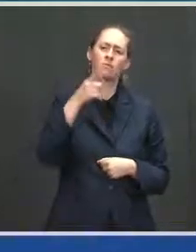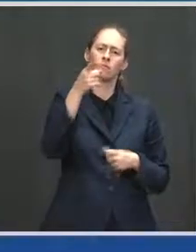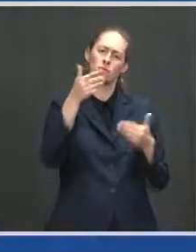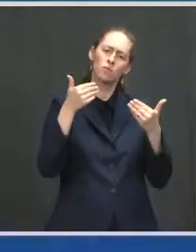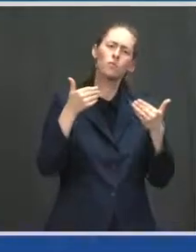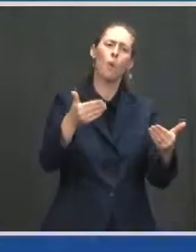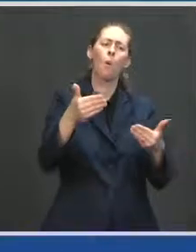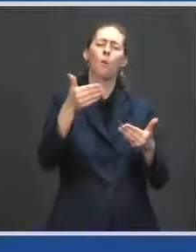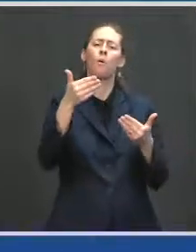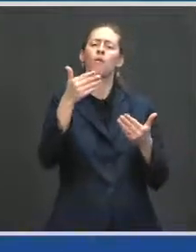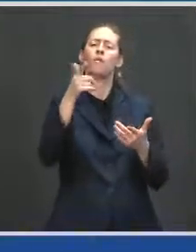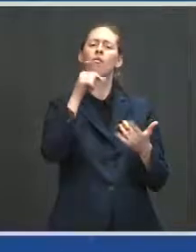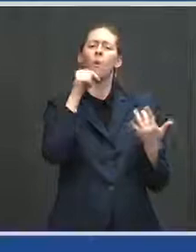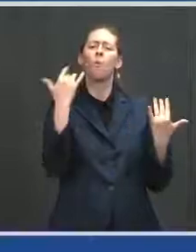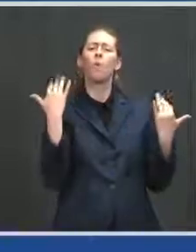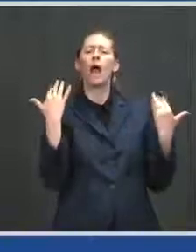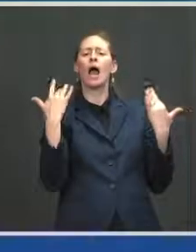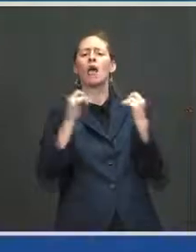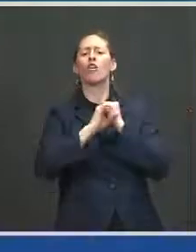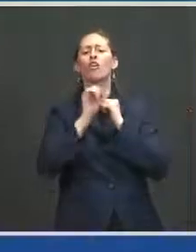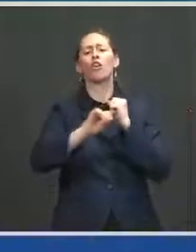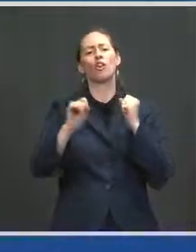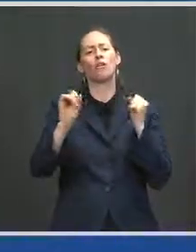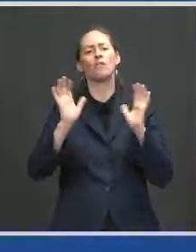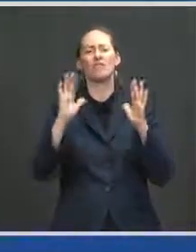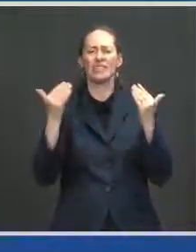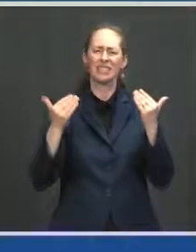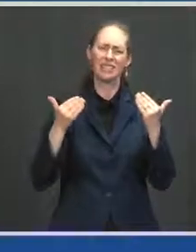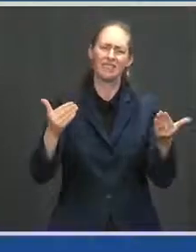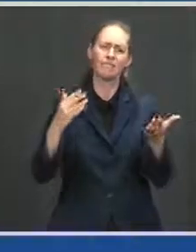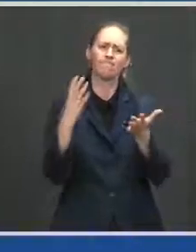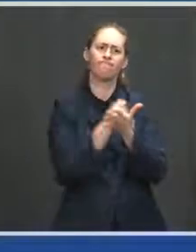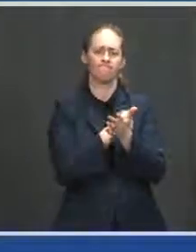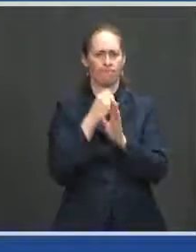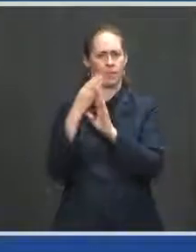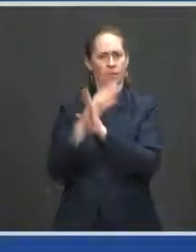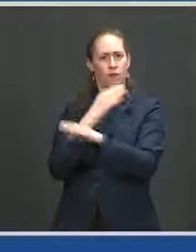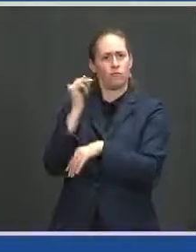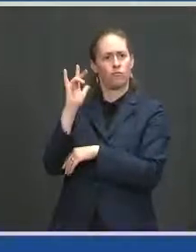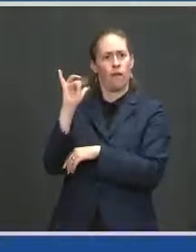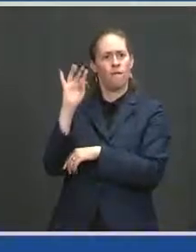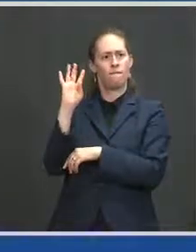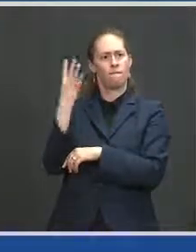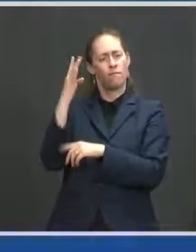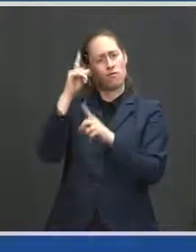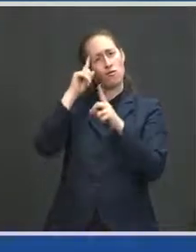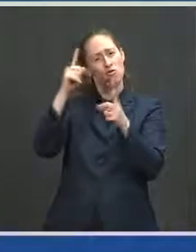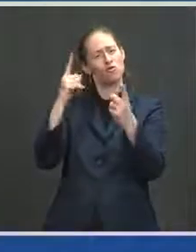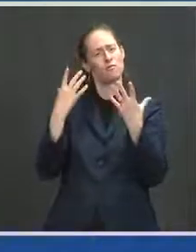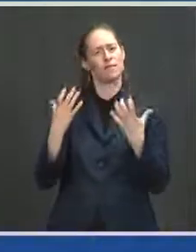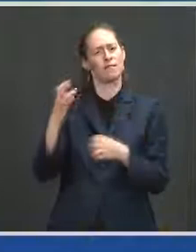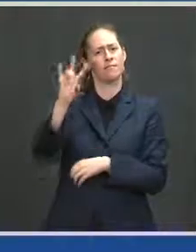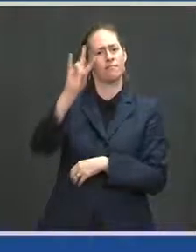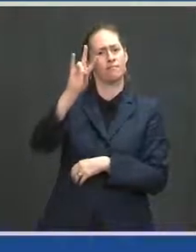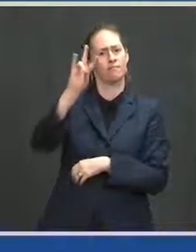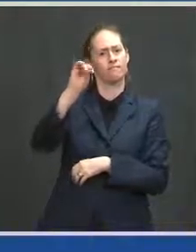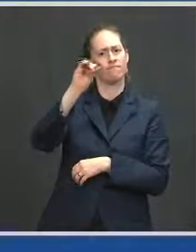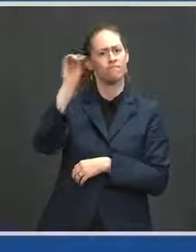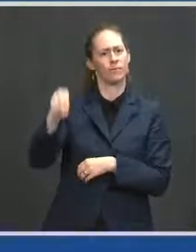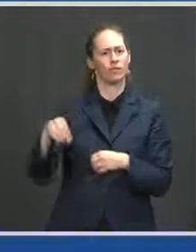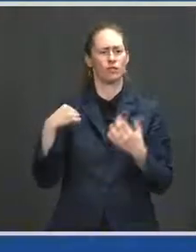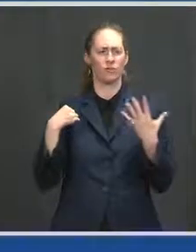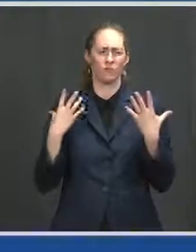Give it your all through July the 4th. Let's reach our 70 percent goal. Let's go into the summer